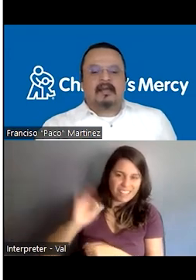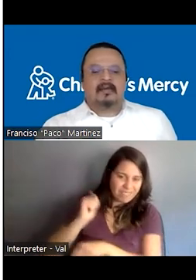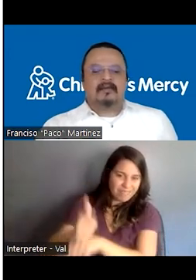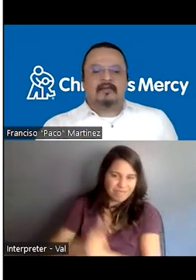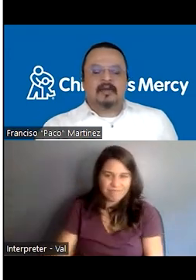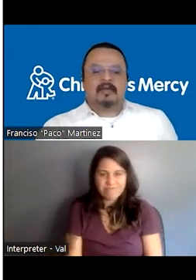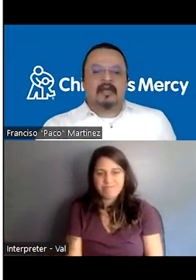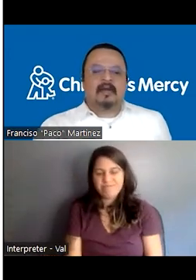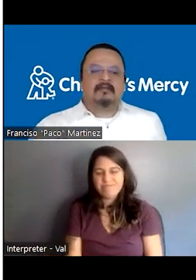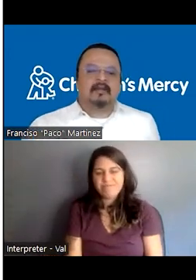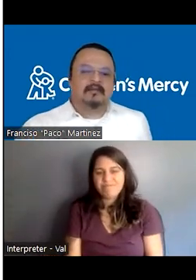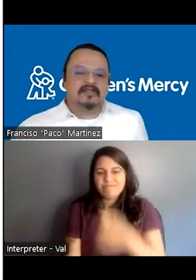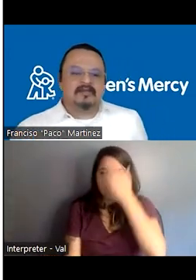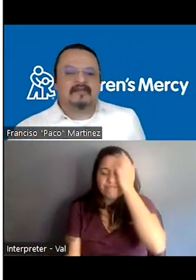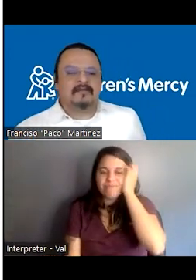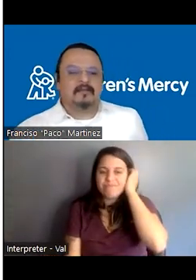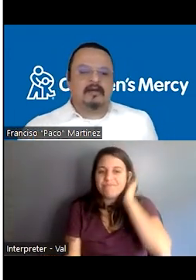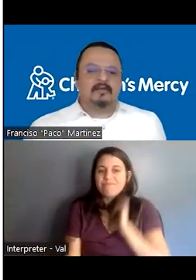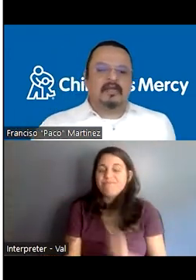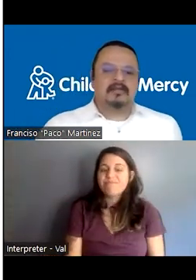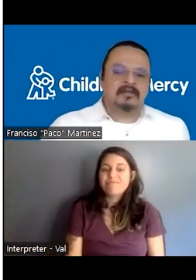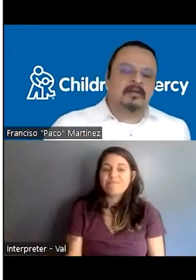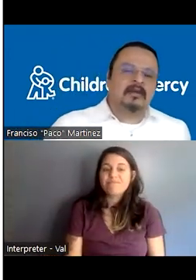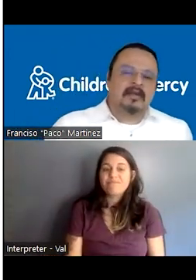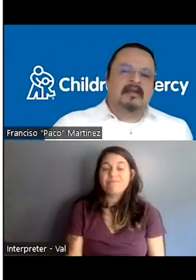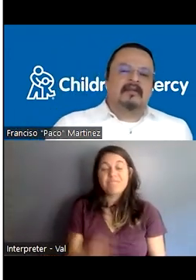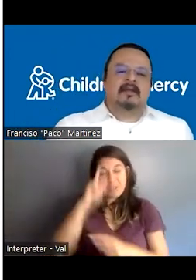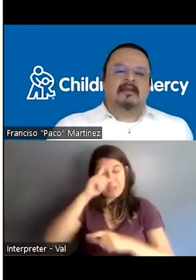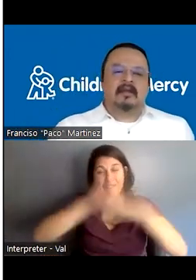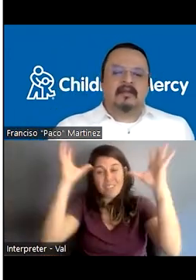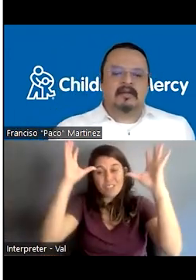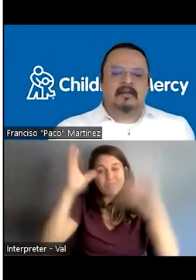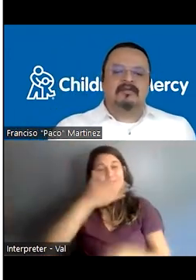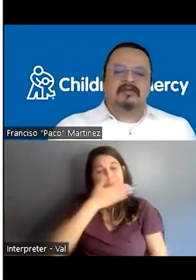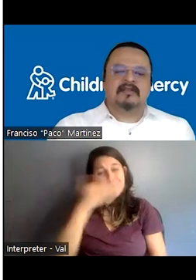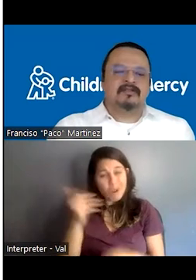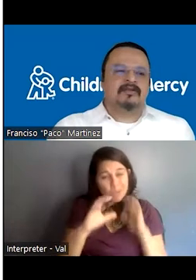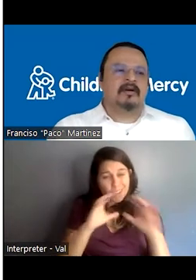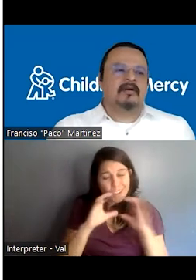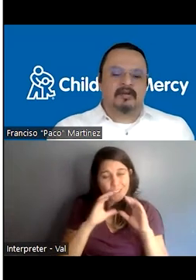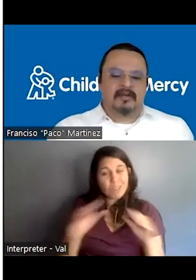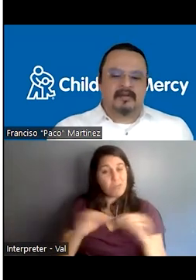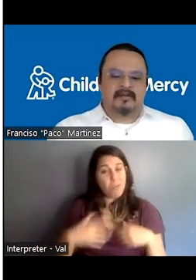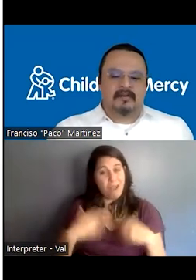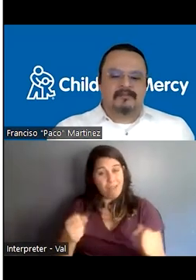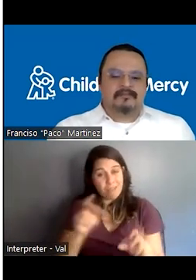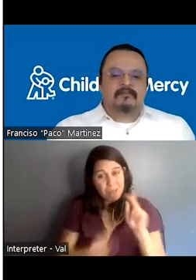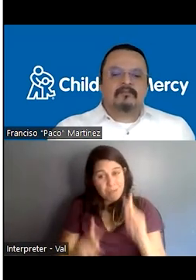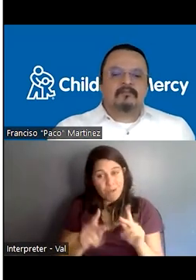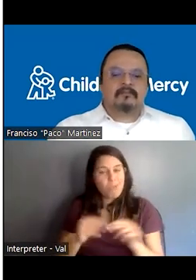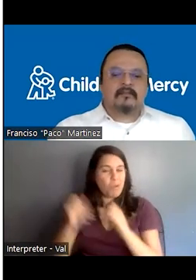uh, this is what we came out with. Our vision is better communication, healthier, healthier individuals, and stronger communities.